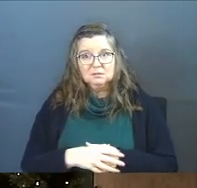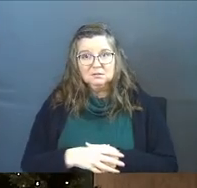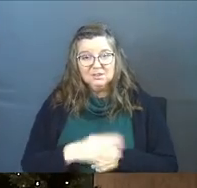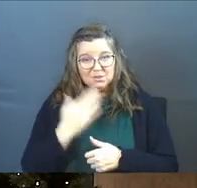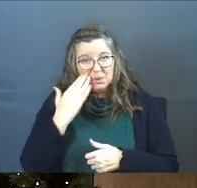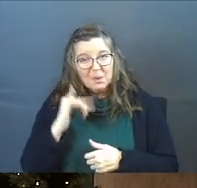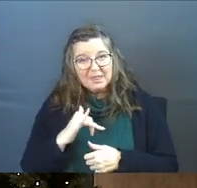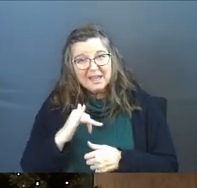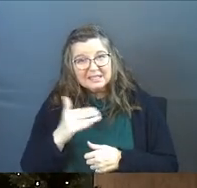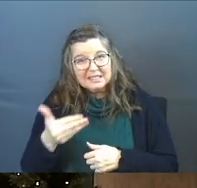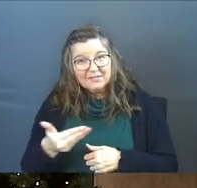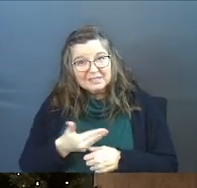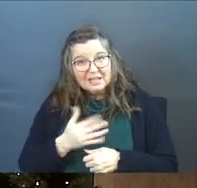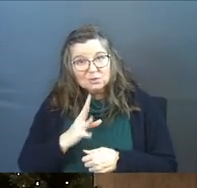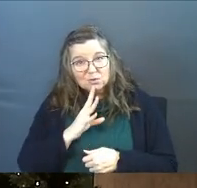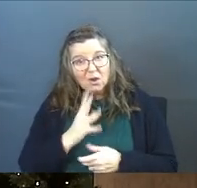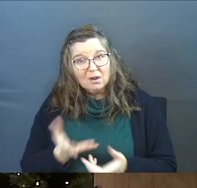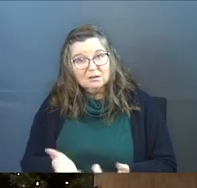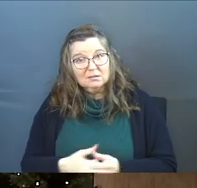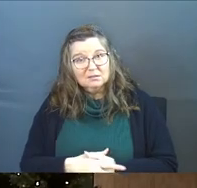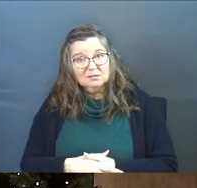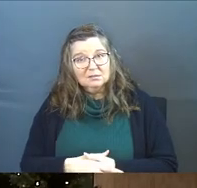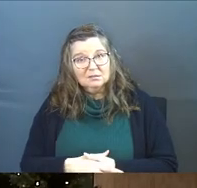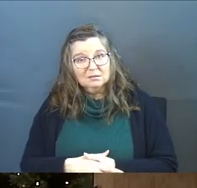Do you know that's an invitation to talk?